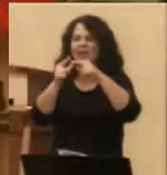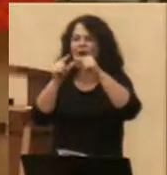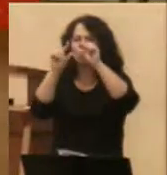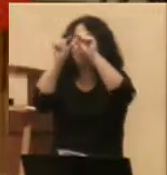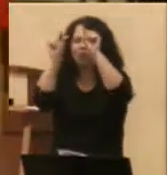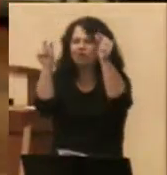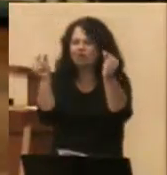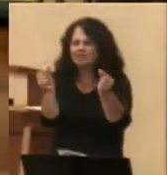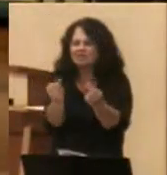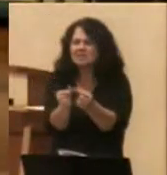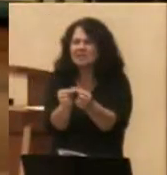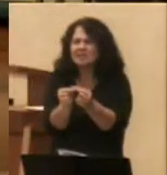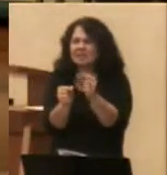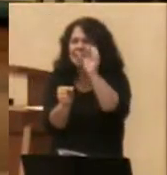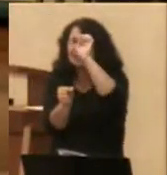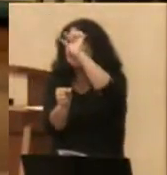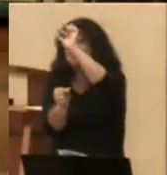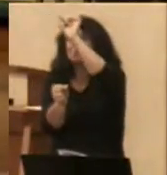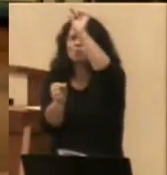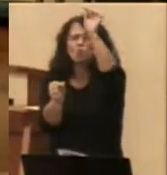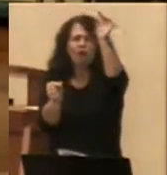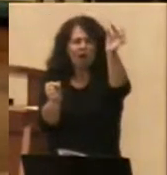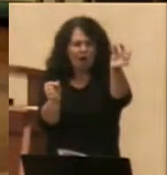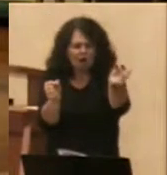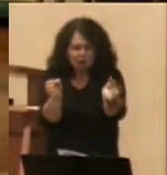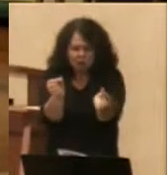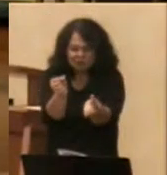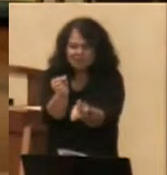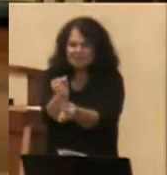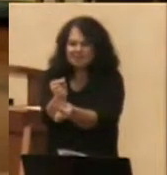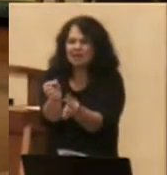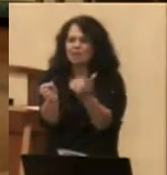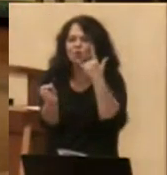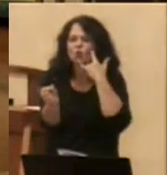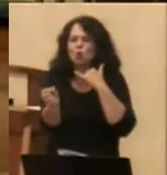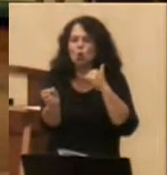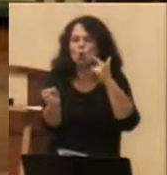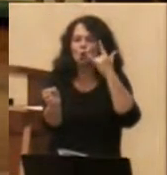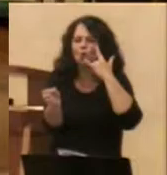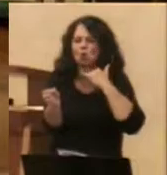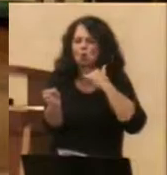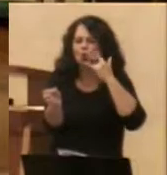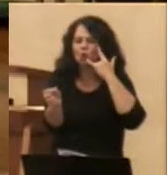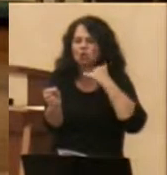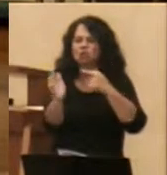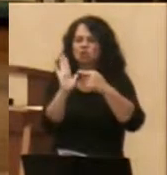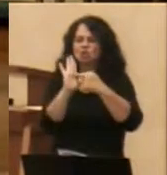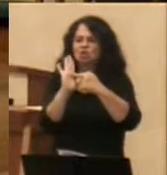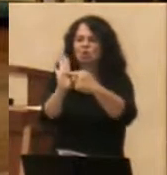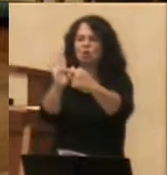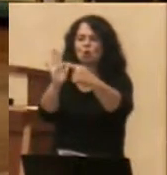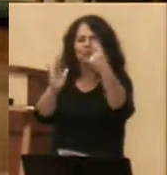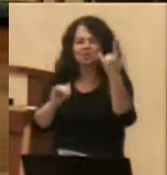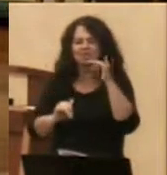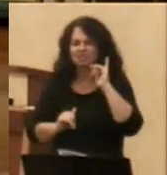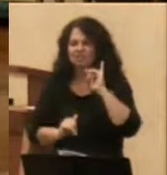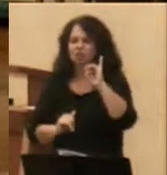endless ring. It's a circle, of course, an endless ring representative of the endless joys,